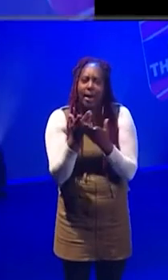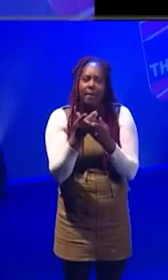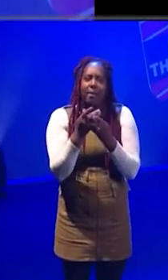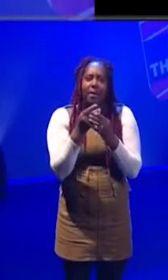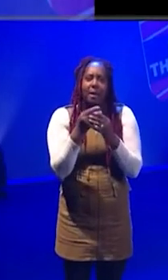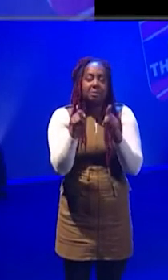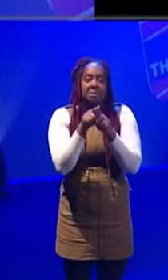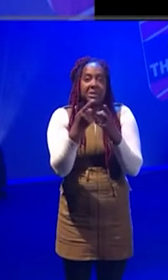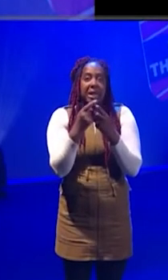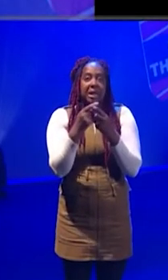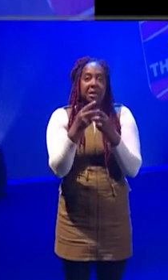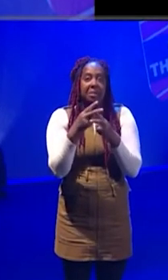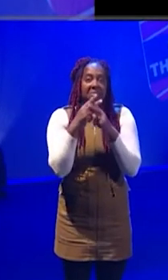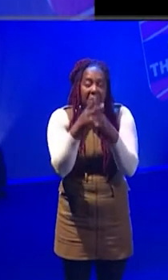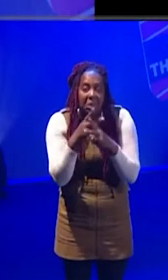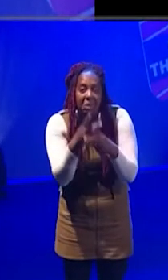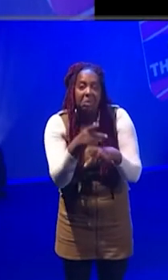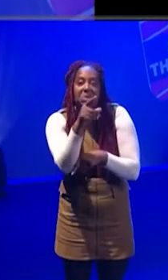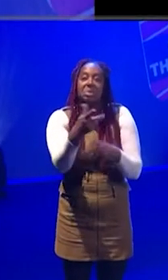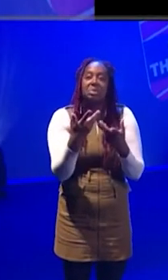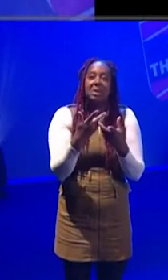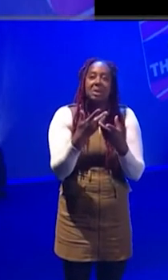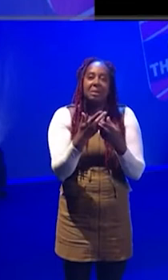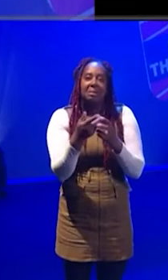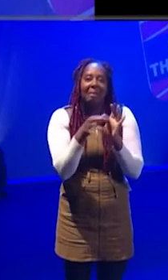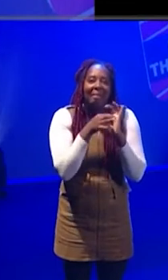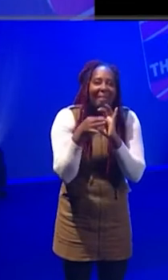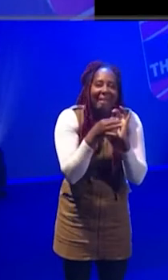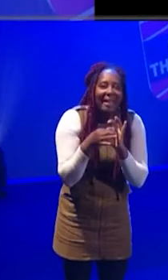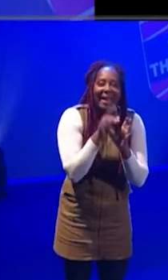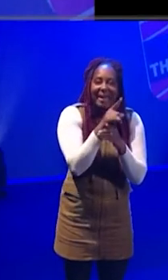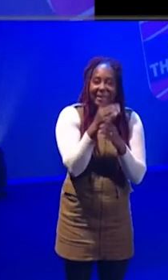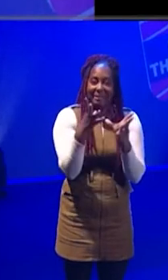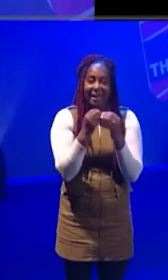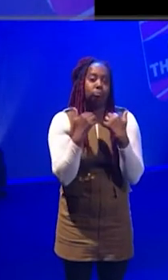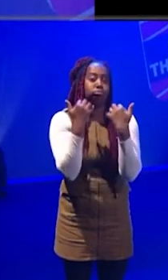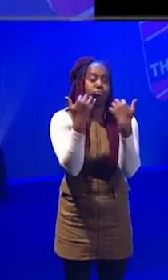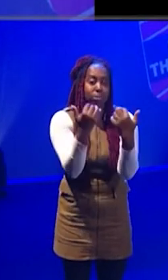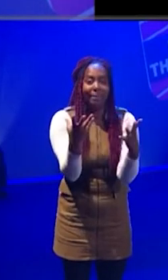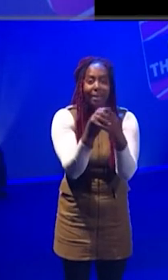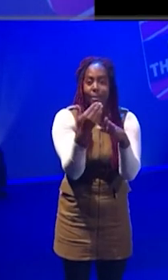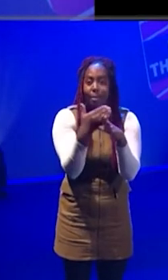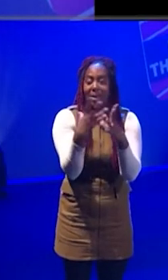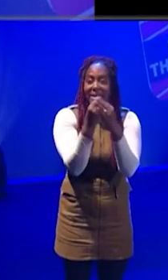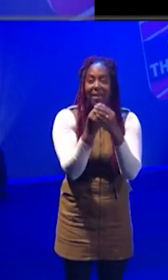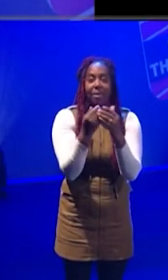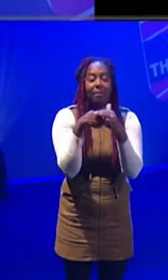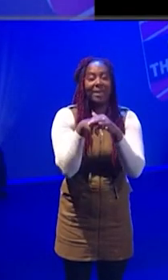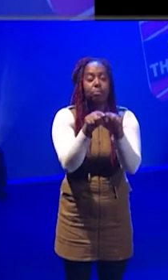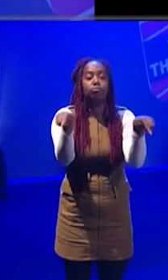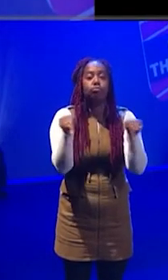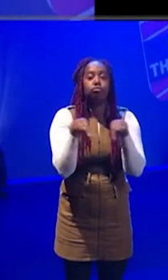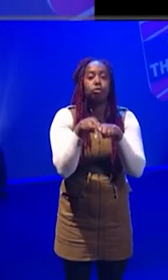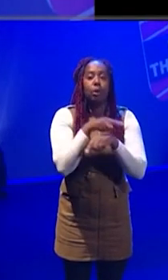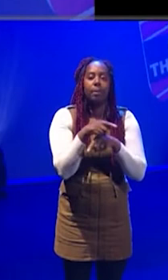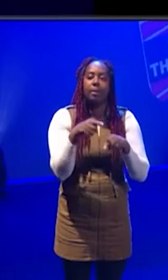and being a part of an audience together in the in the room. I